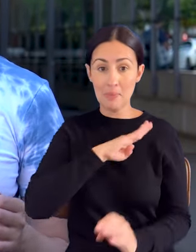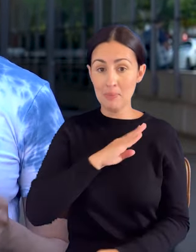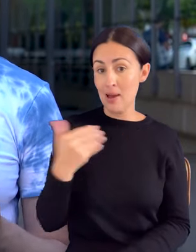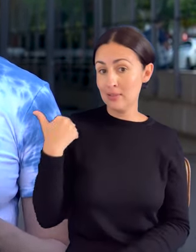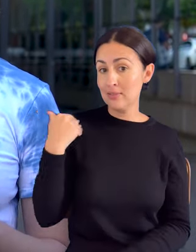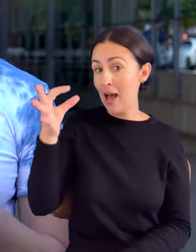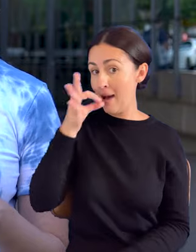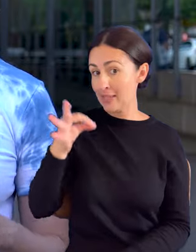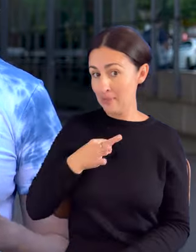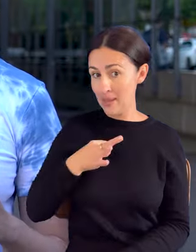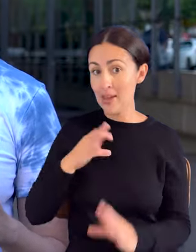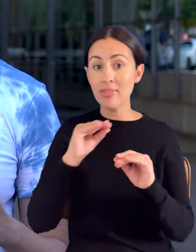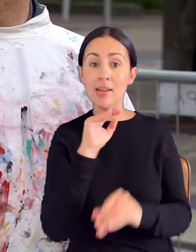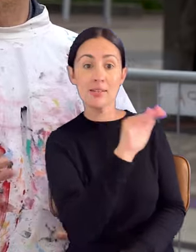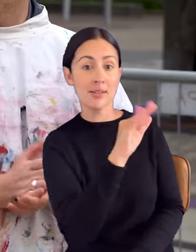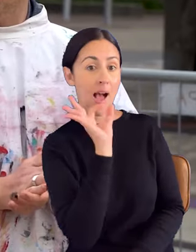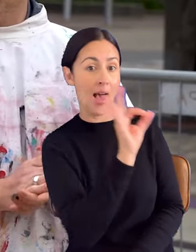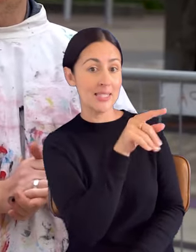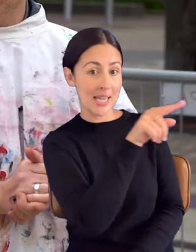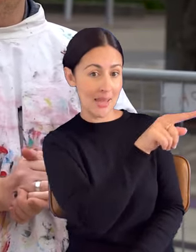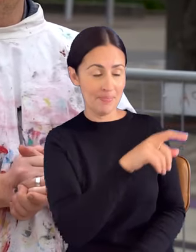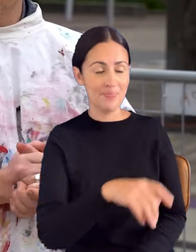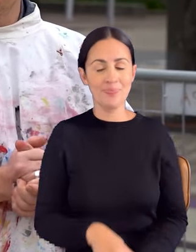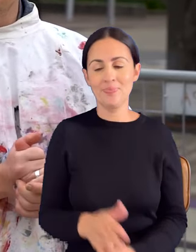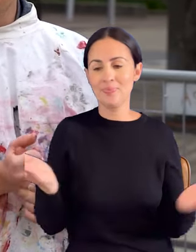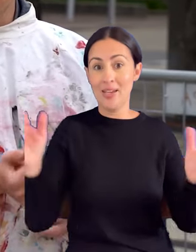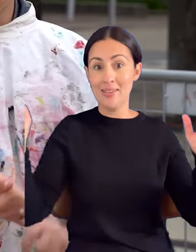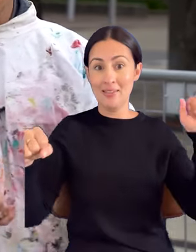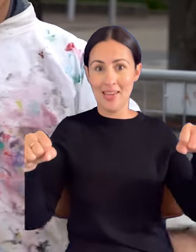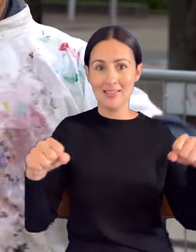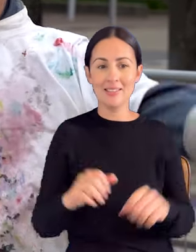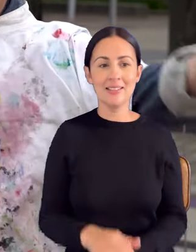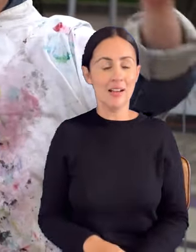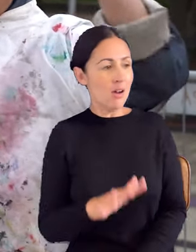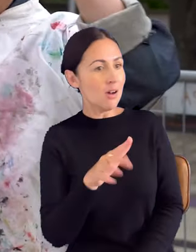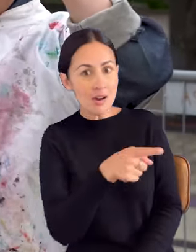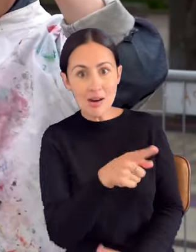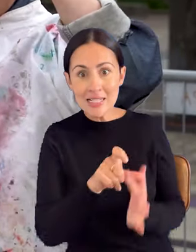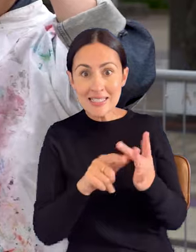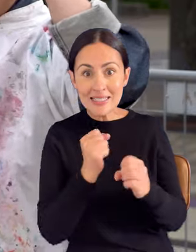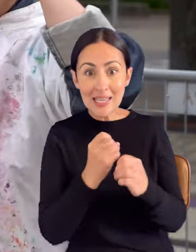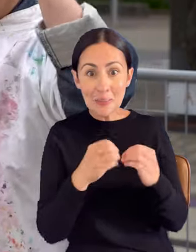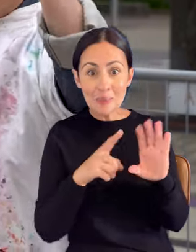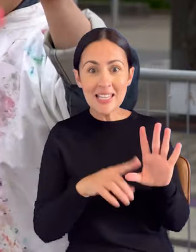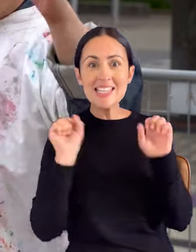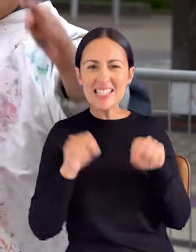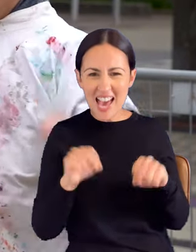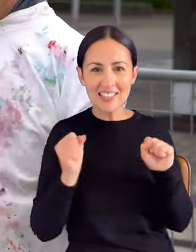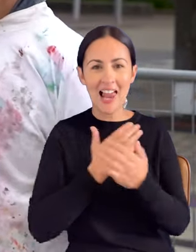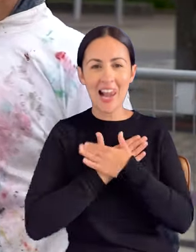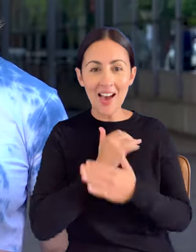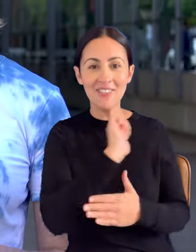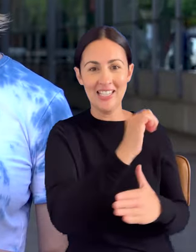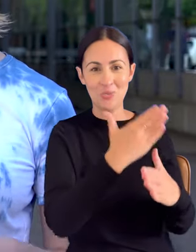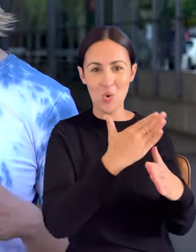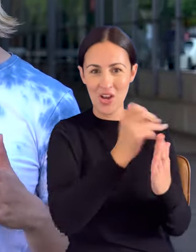Authority about doing a work in this space. When they told me they were bringing him onto the project, was like, oh Digbee Webster, I love his work.